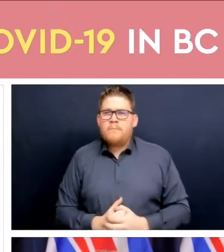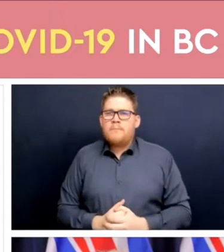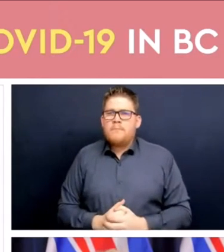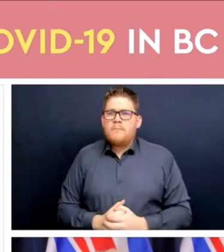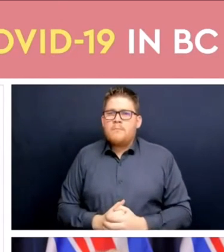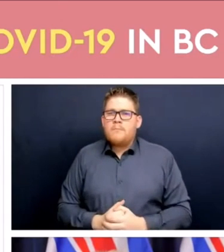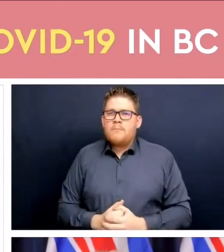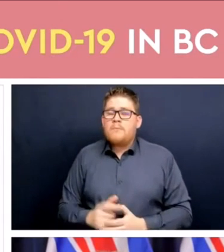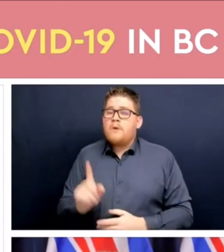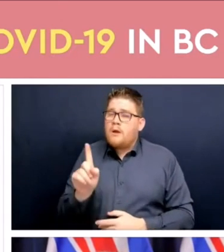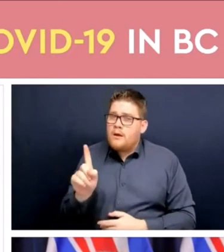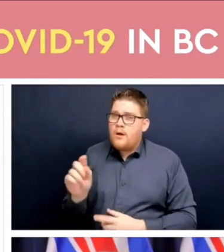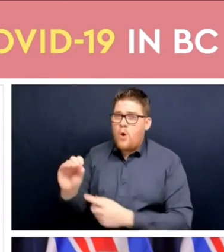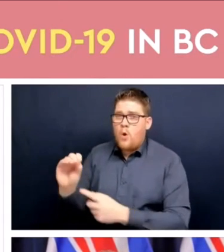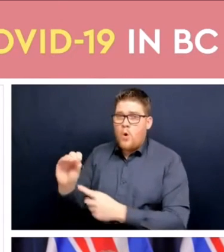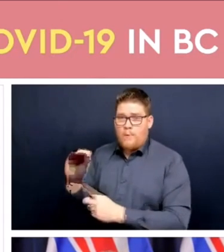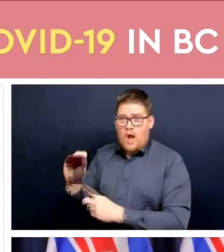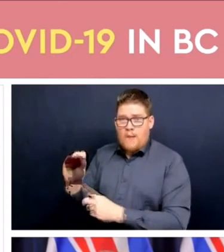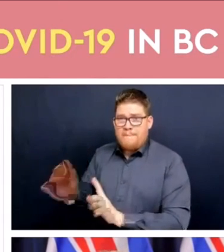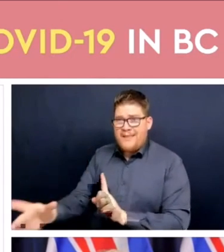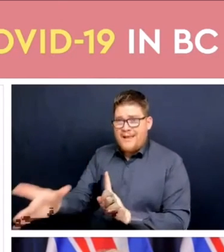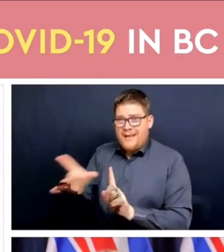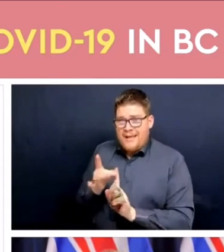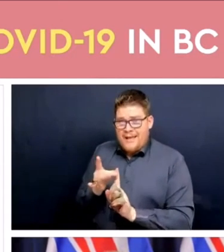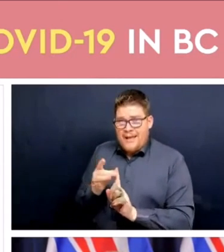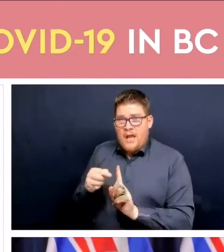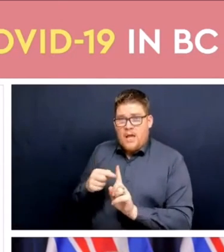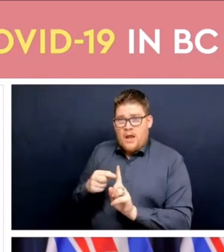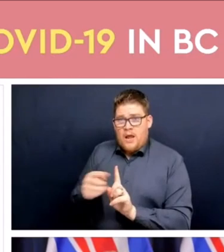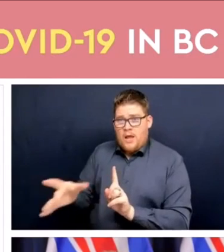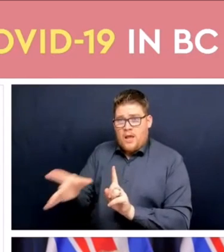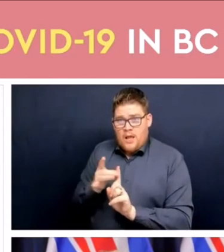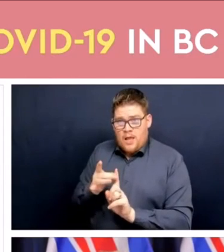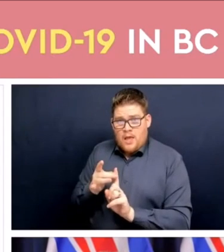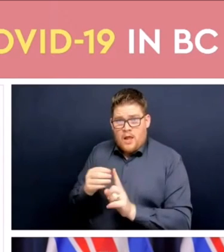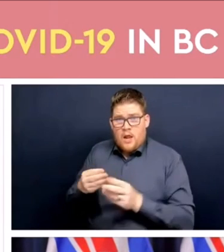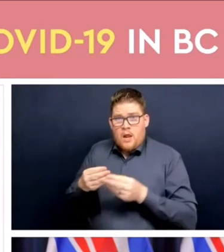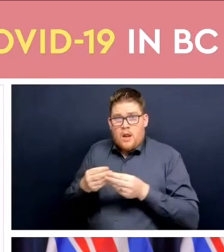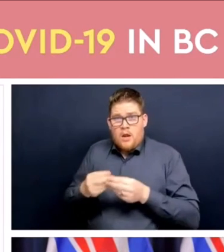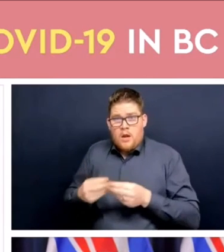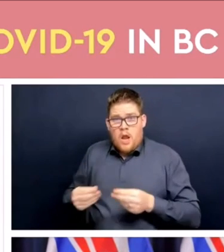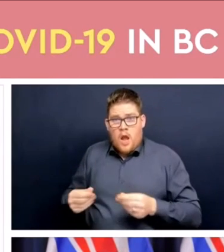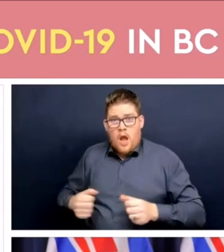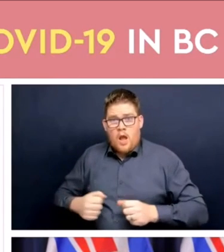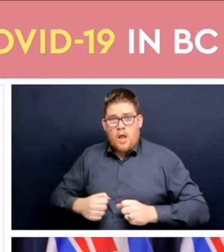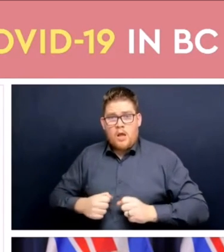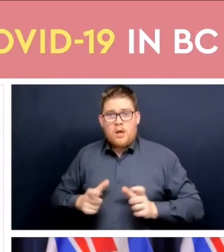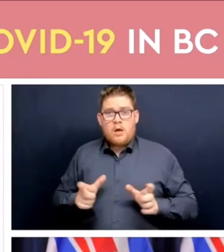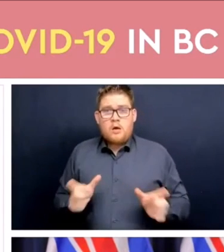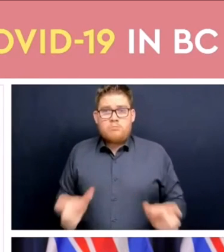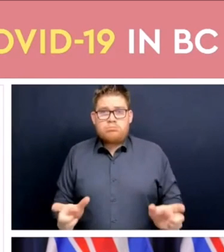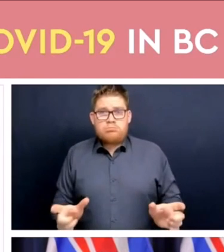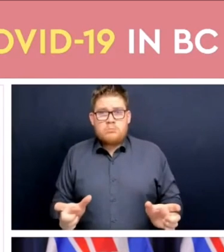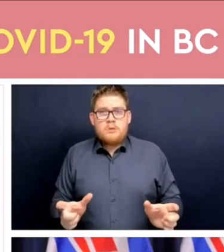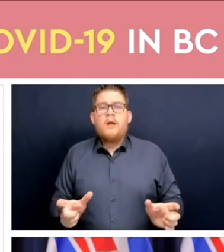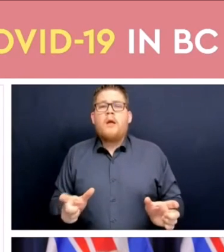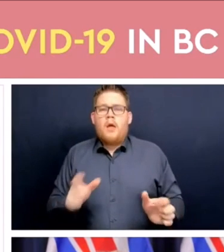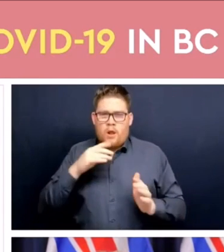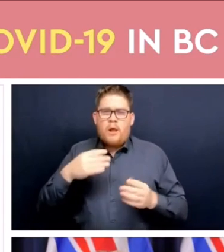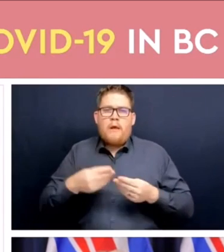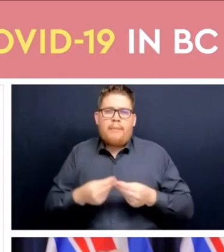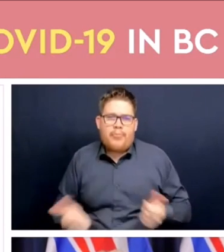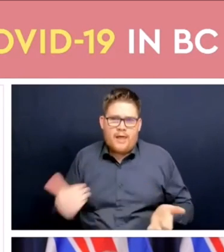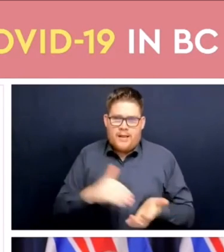immunity that may wane quite quickly over time for some people we do know as well that if you get infected with